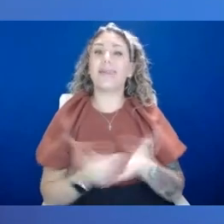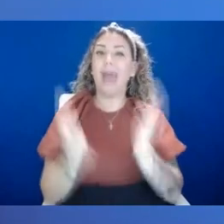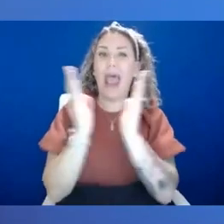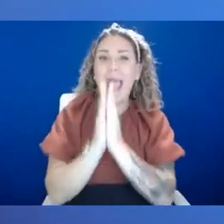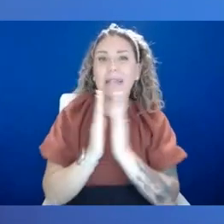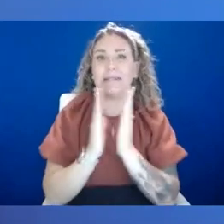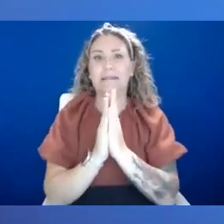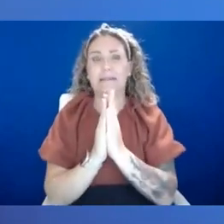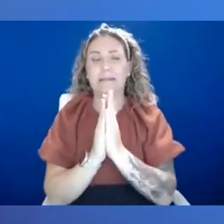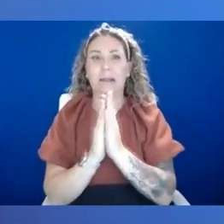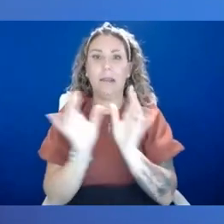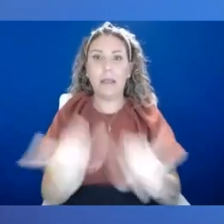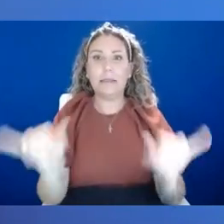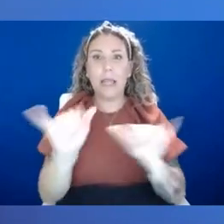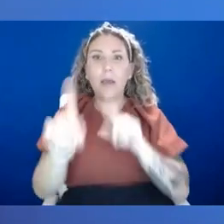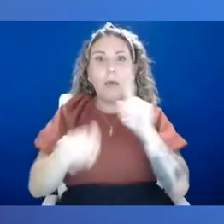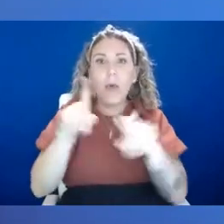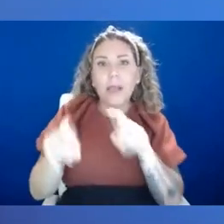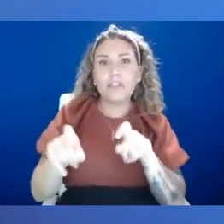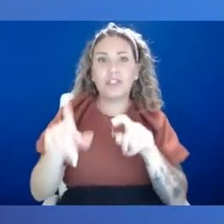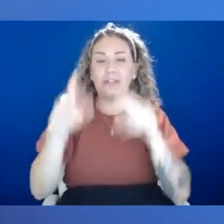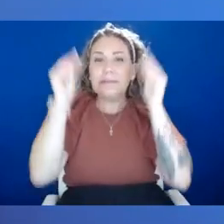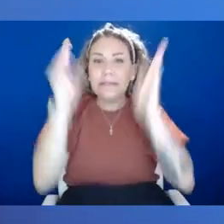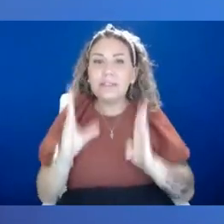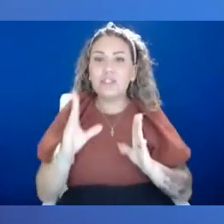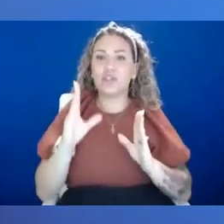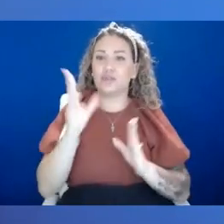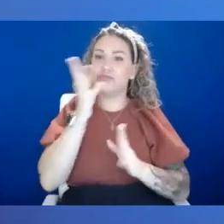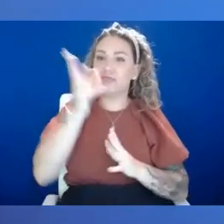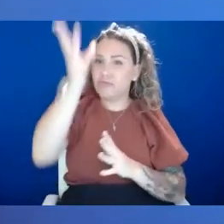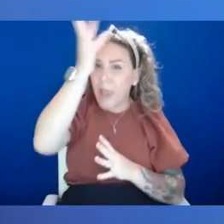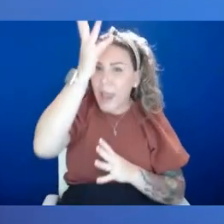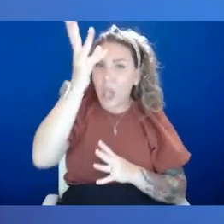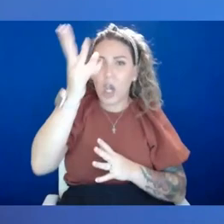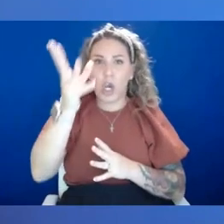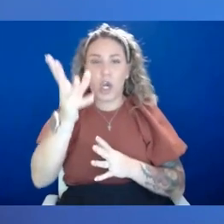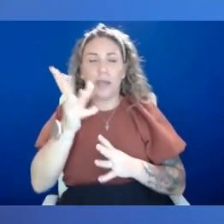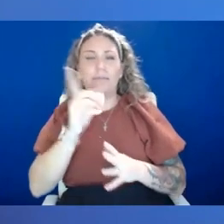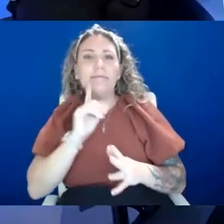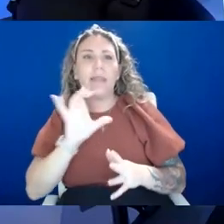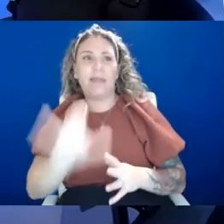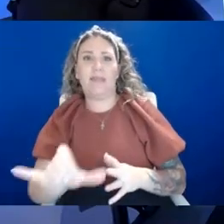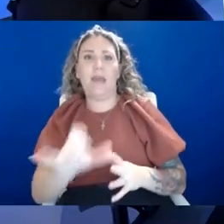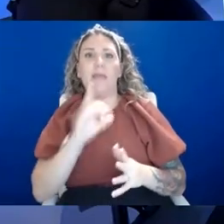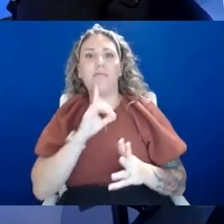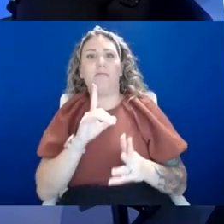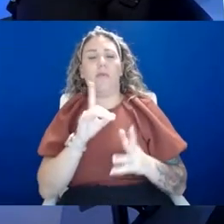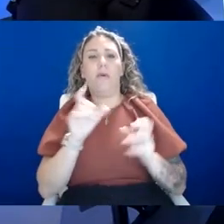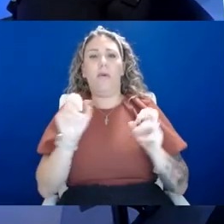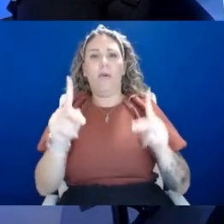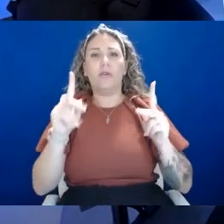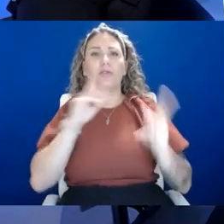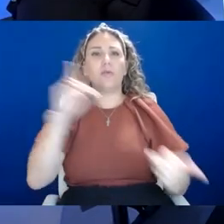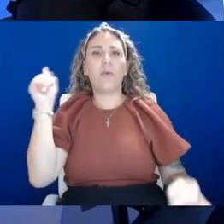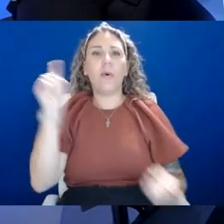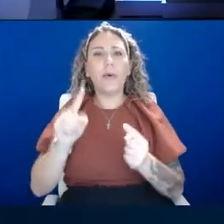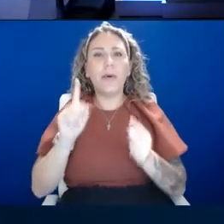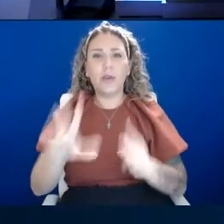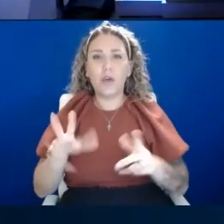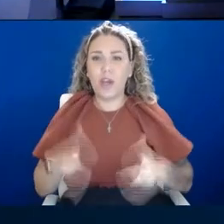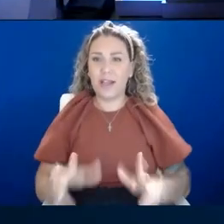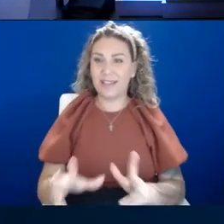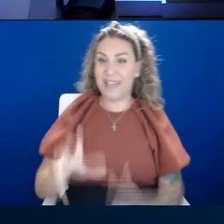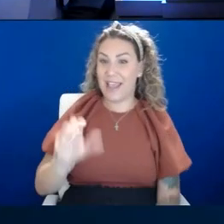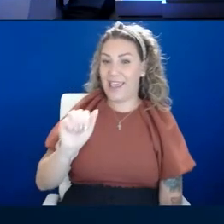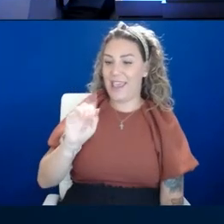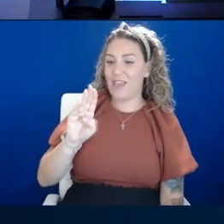question to teachers, to parents, trying to seek that reassurance to decrease that anxiety. Abraham, so the first episode is